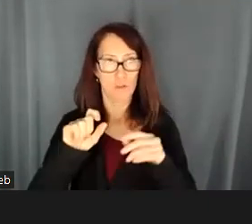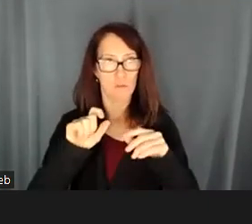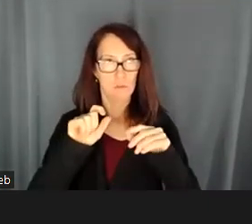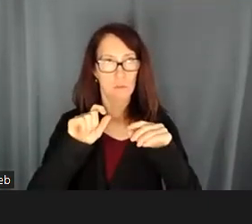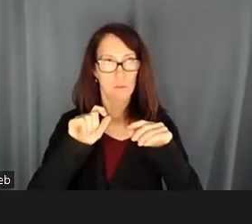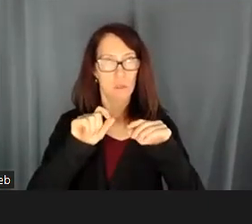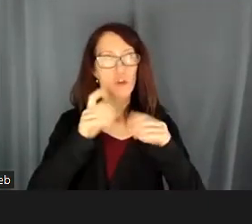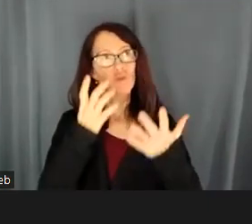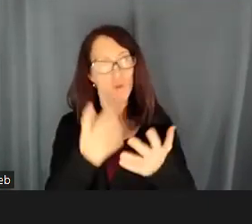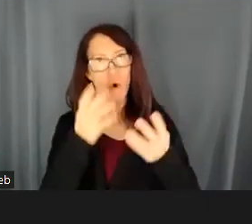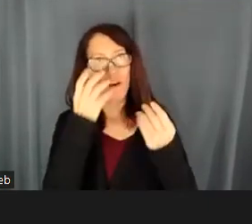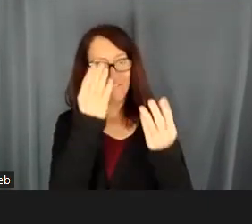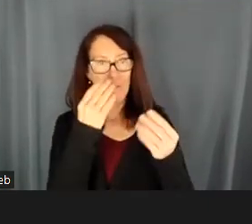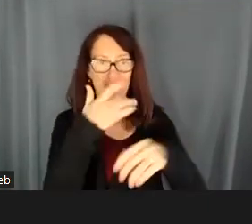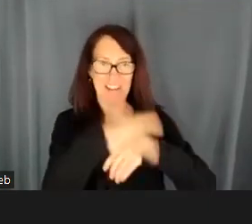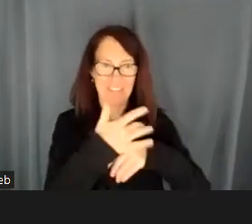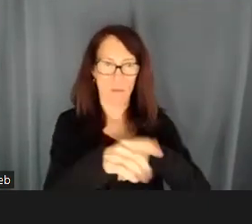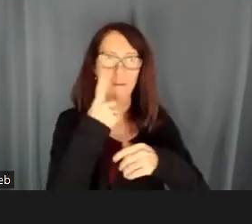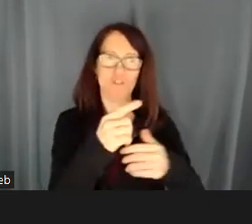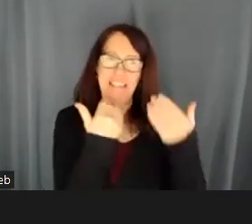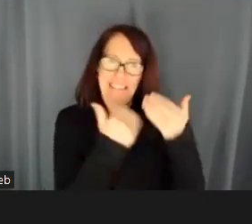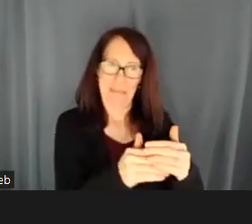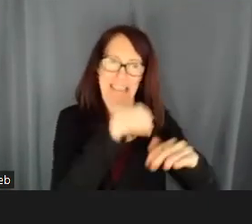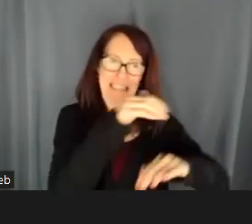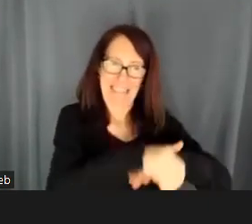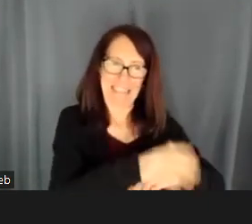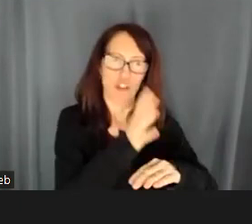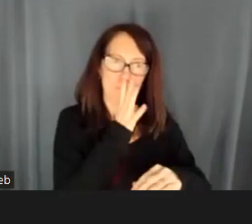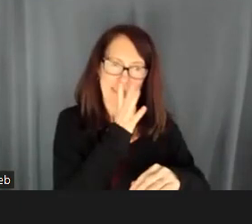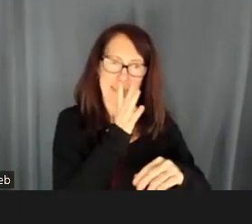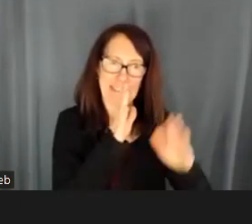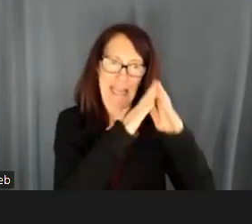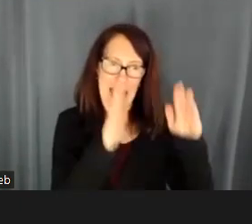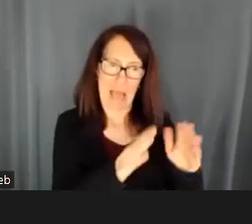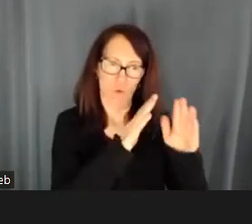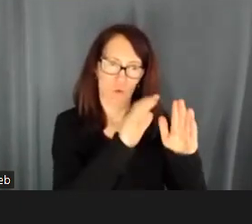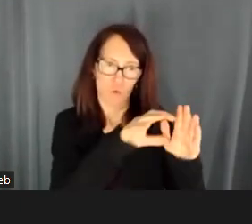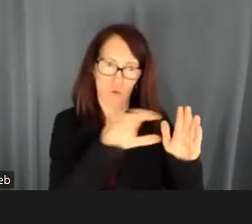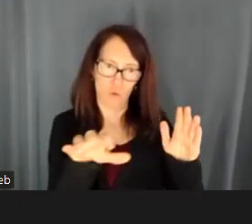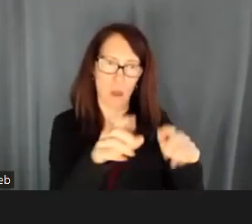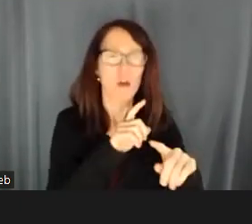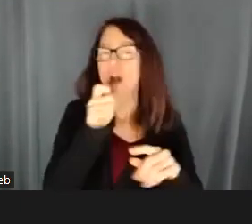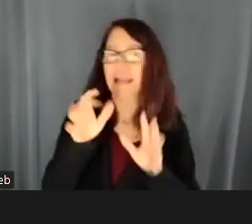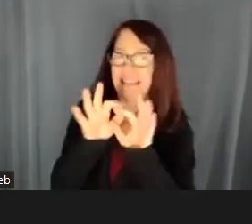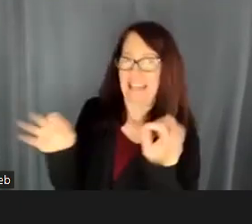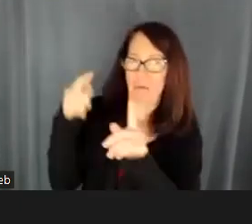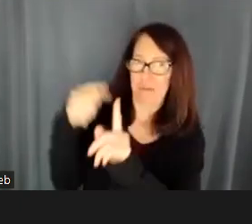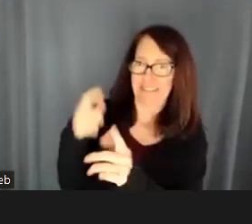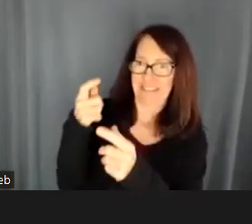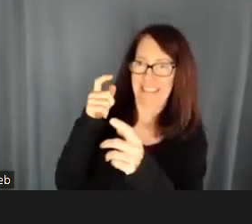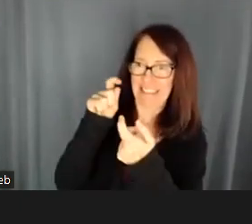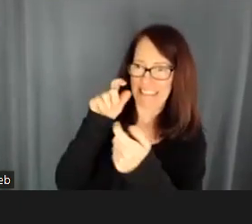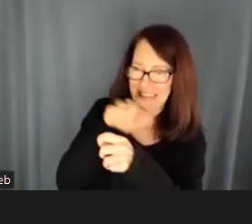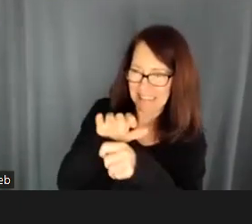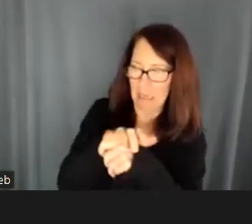limited English speaking households, not the languages per se. But the, so the, the criterion in the EJ